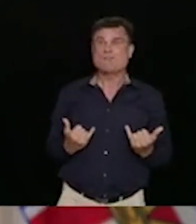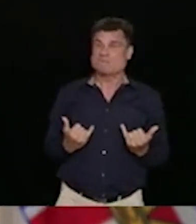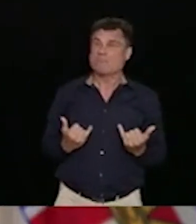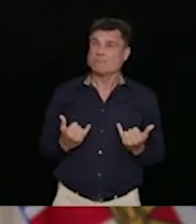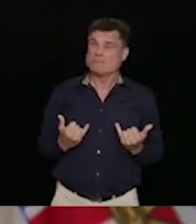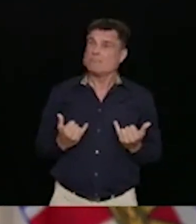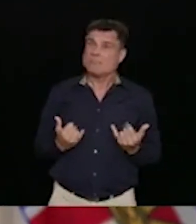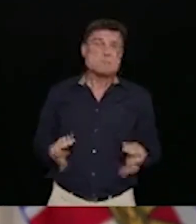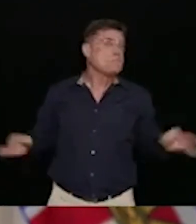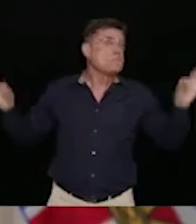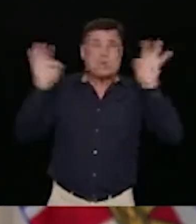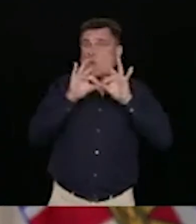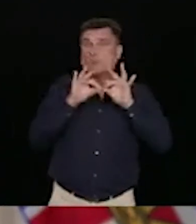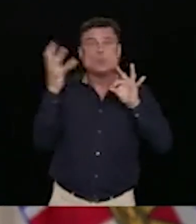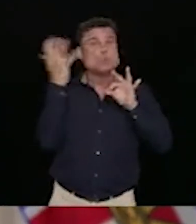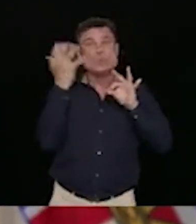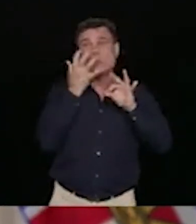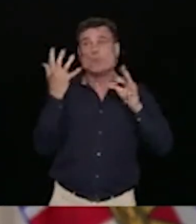our friends, and our loved ones.